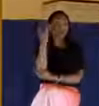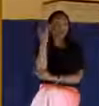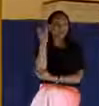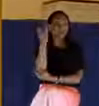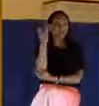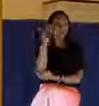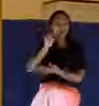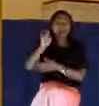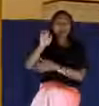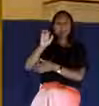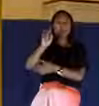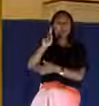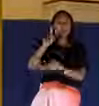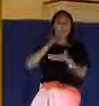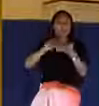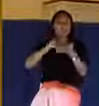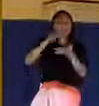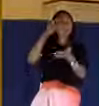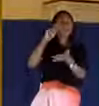a Roman audience.